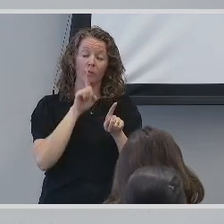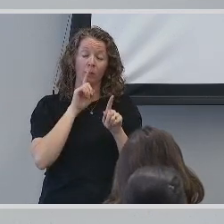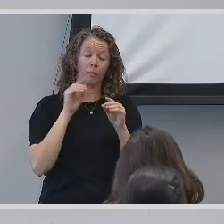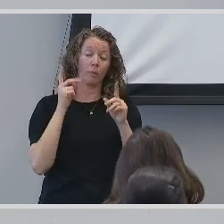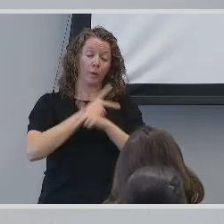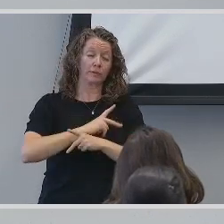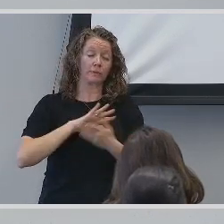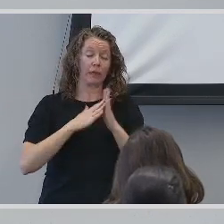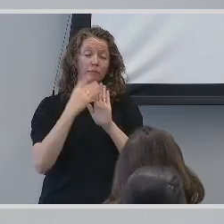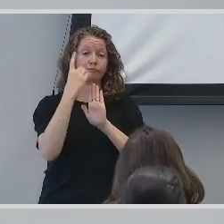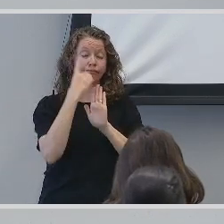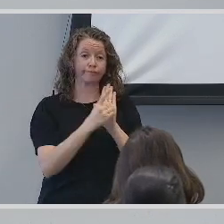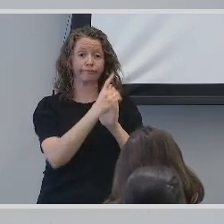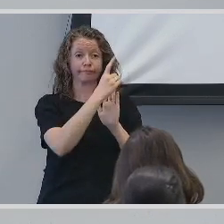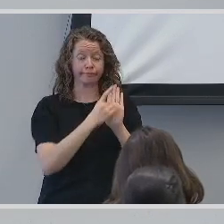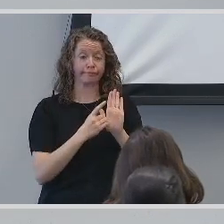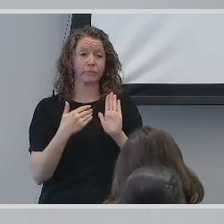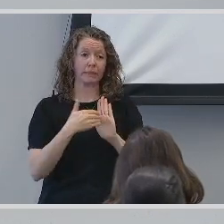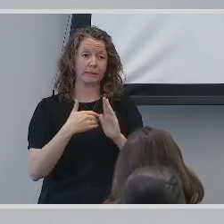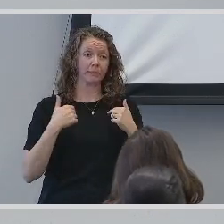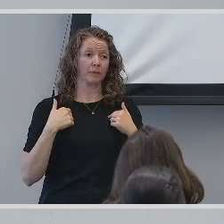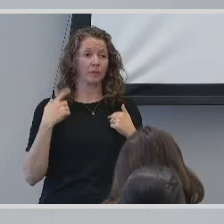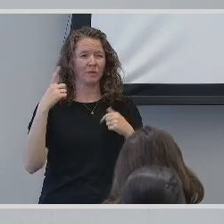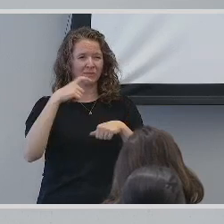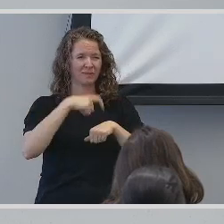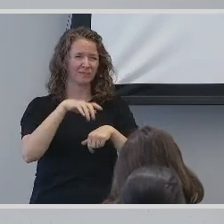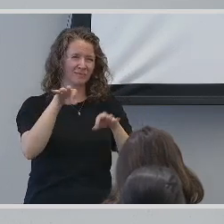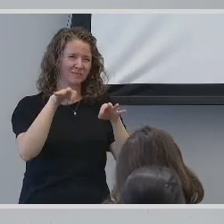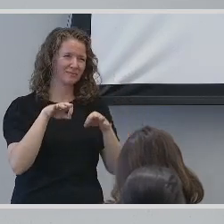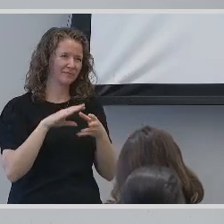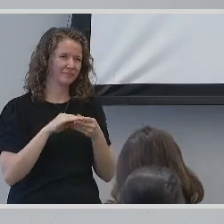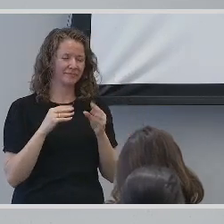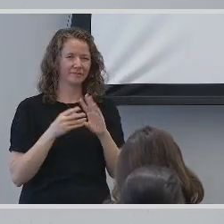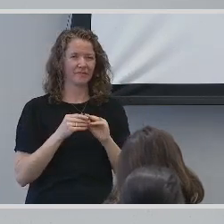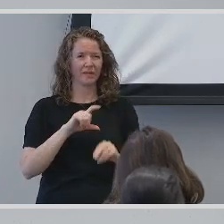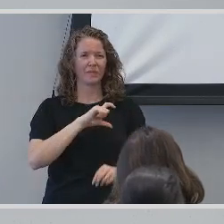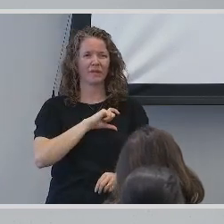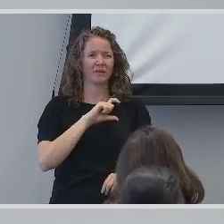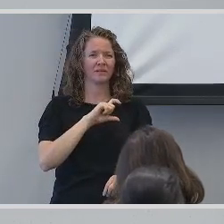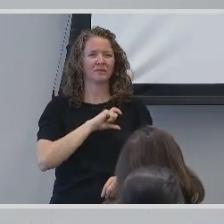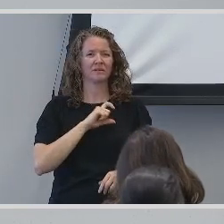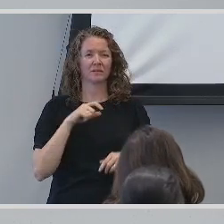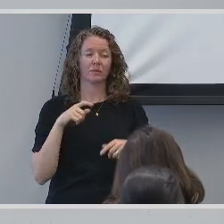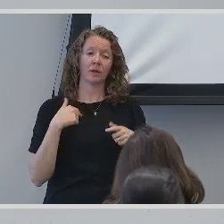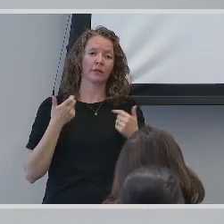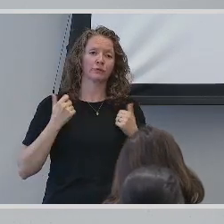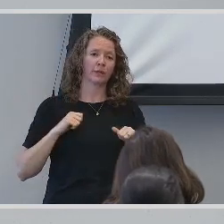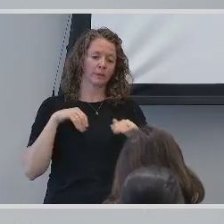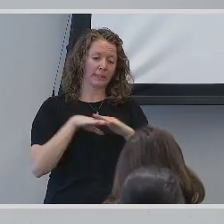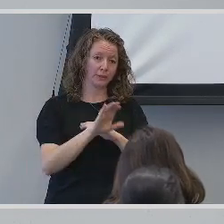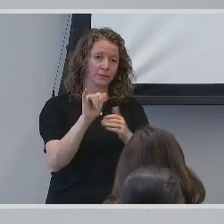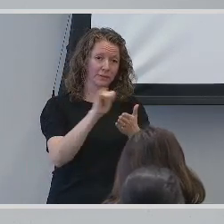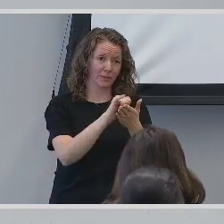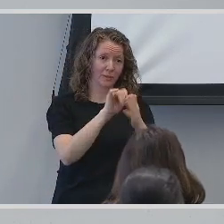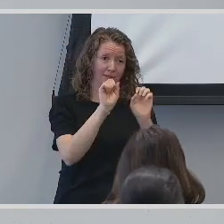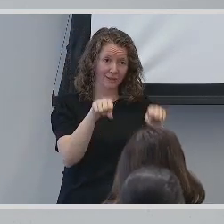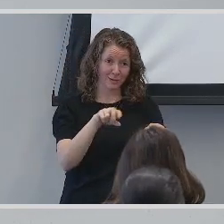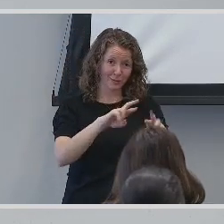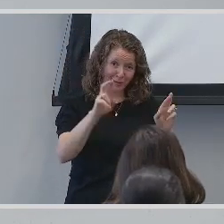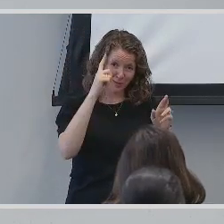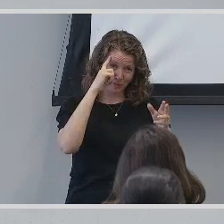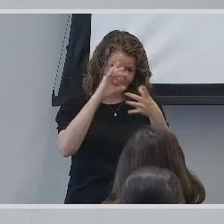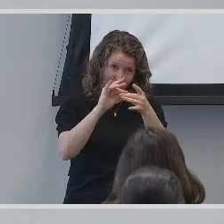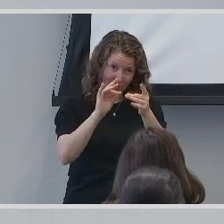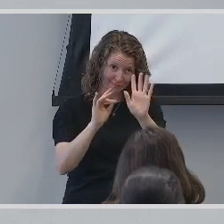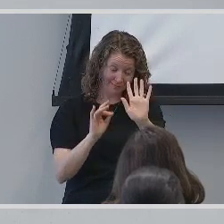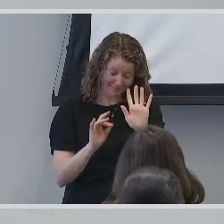One of which occurred during an incident involving a police officer at a subway station. You ready? Here's